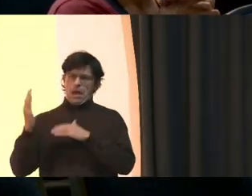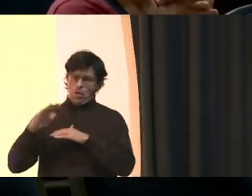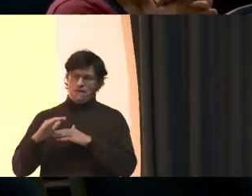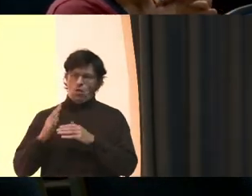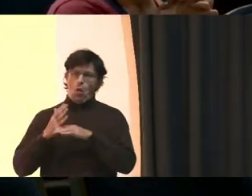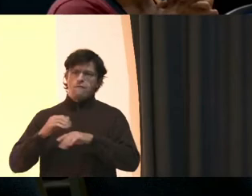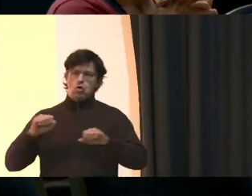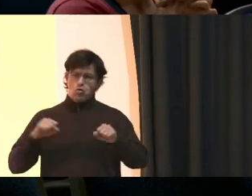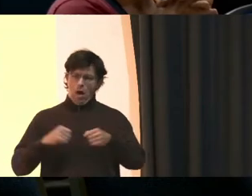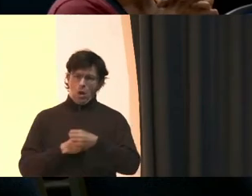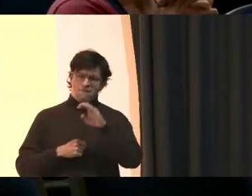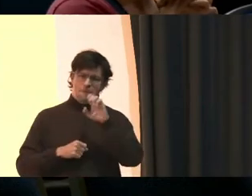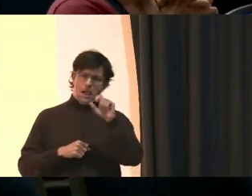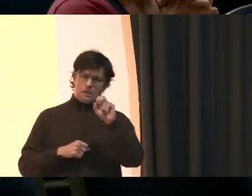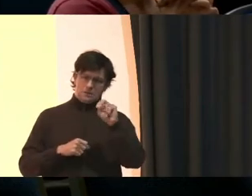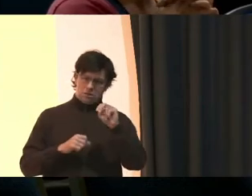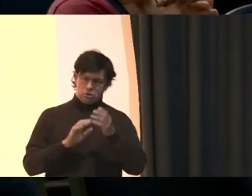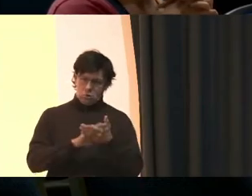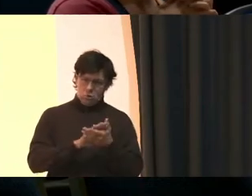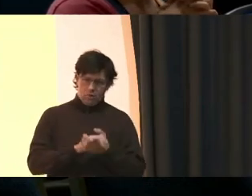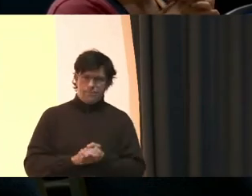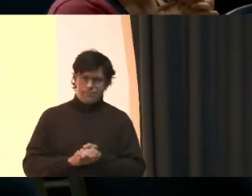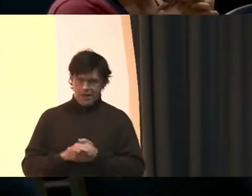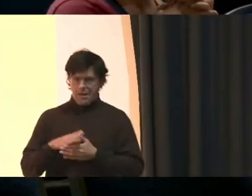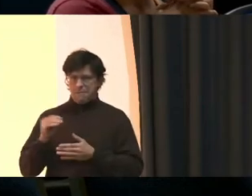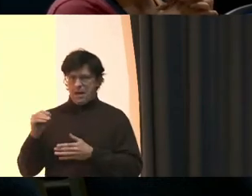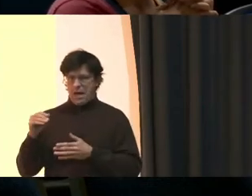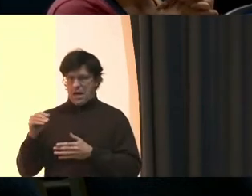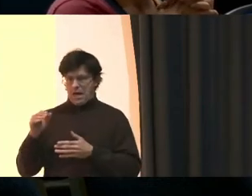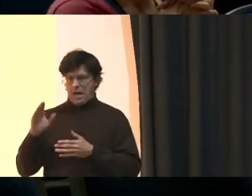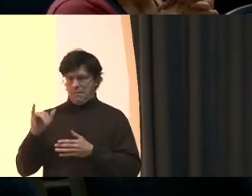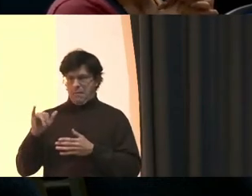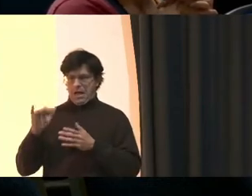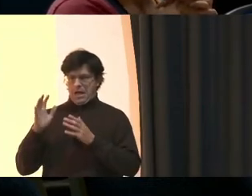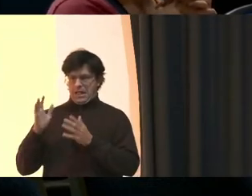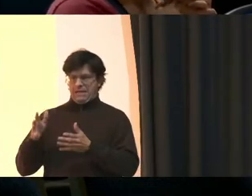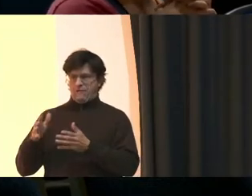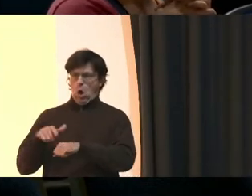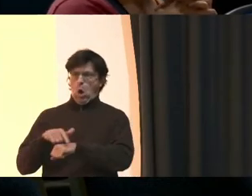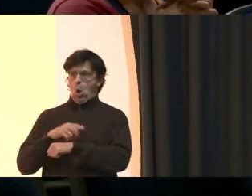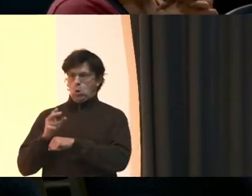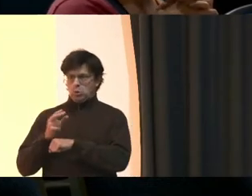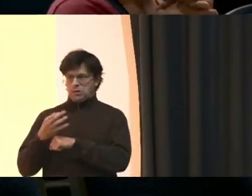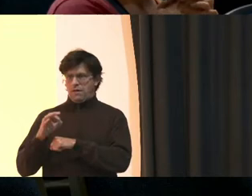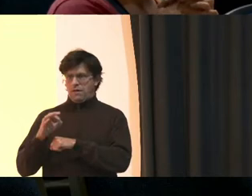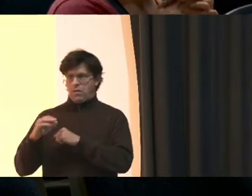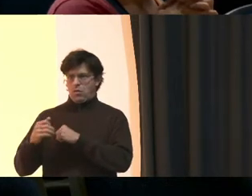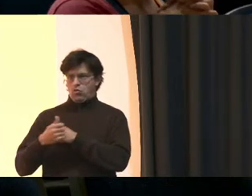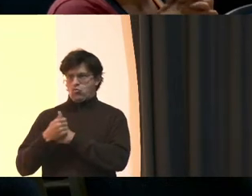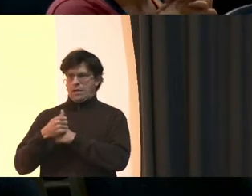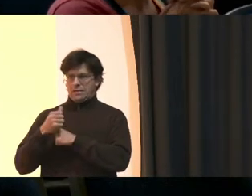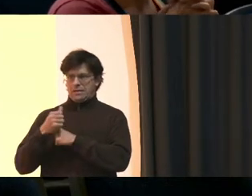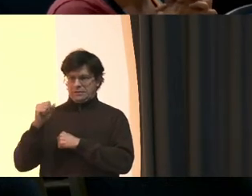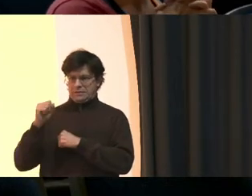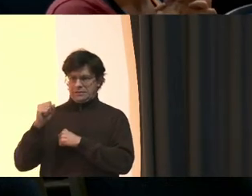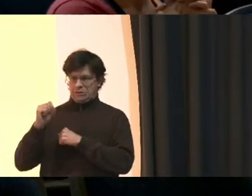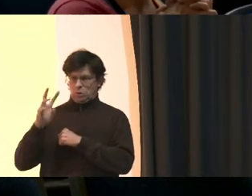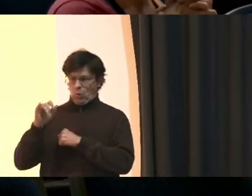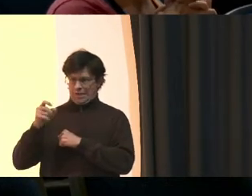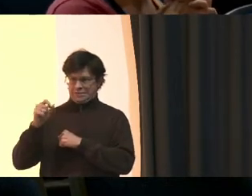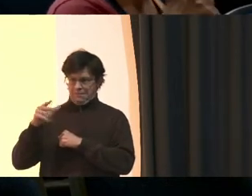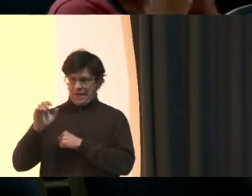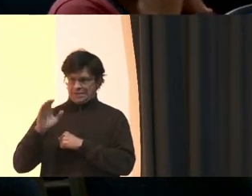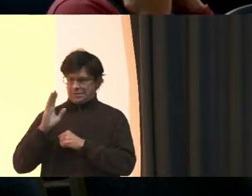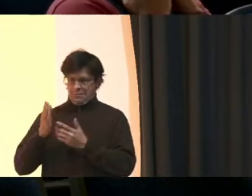And also by meaning longer use Of the available swing space It will threaten the rebuild of High Point So my